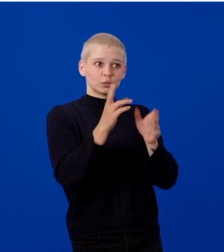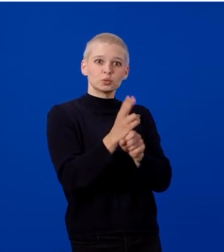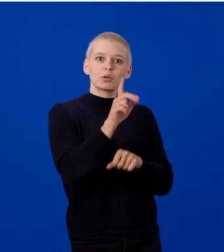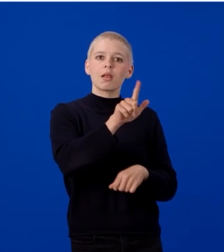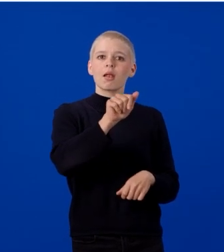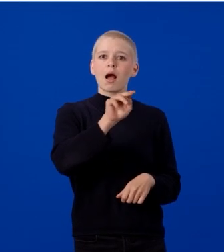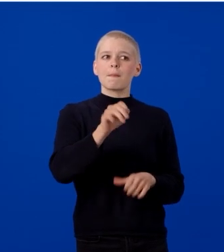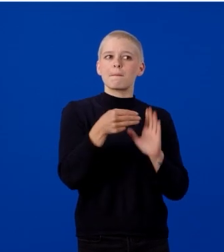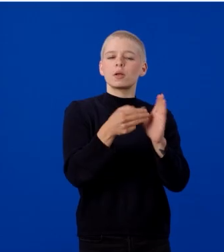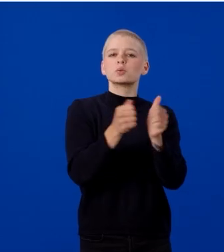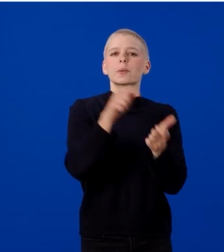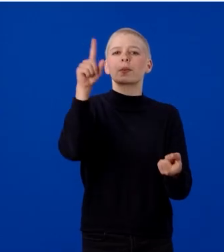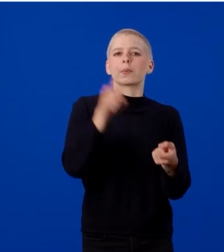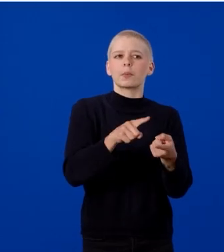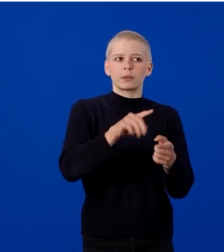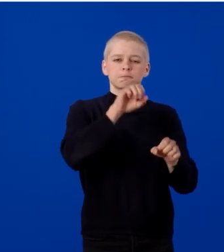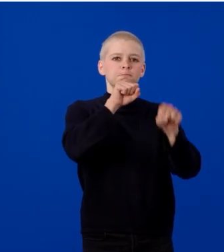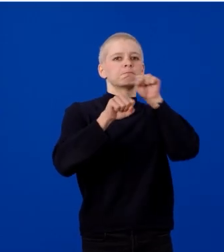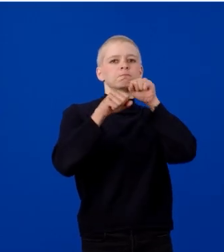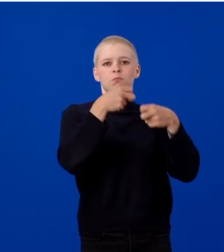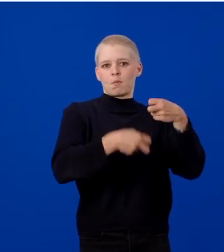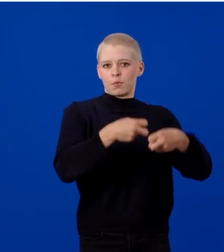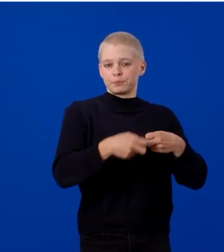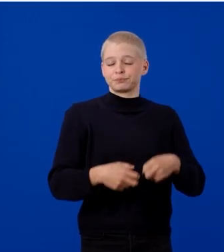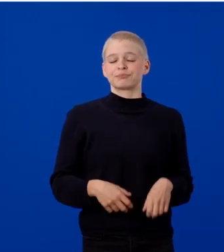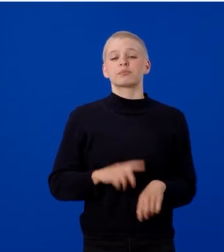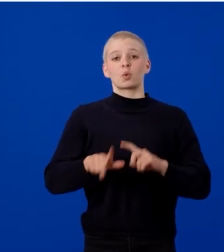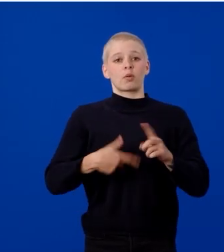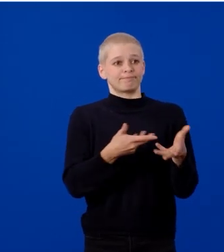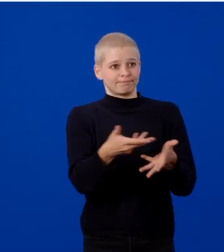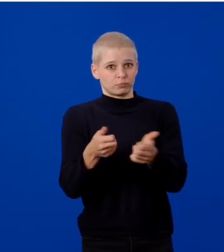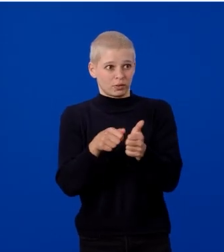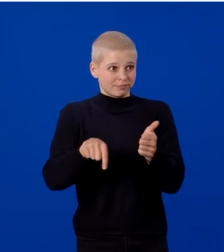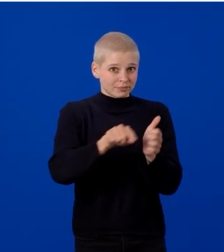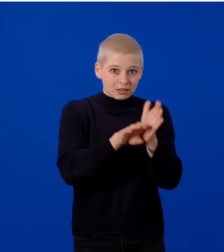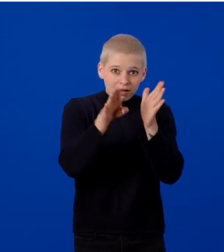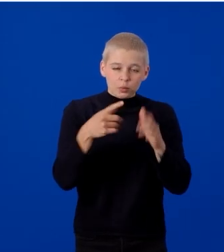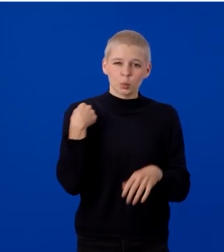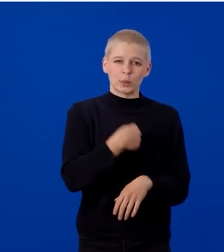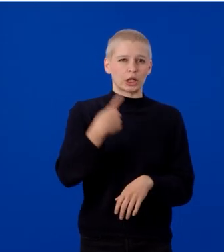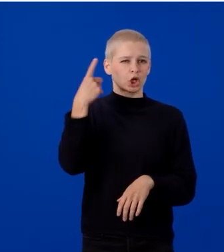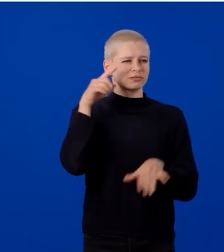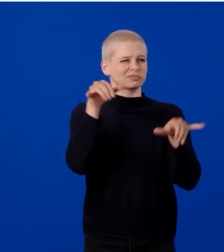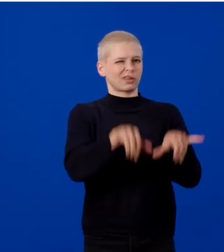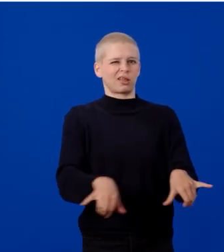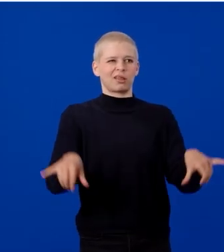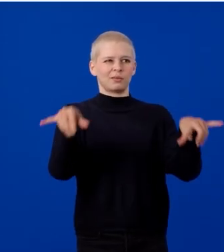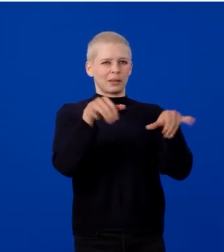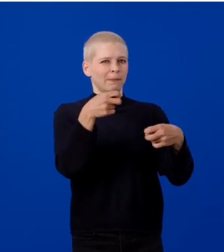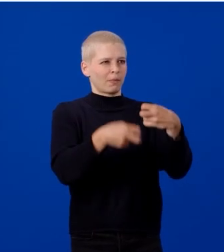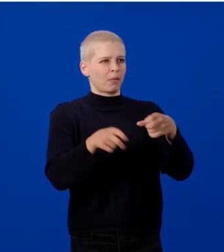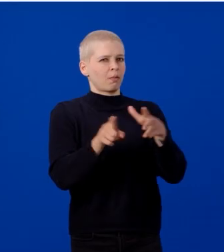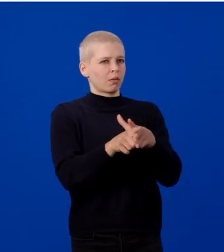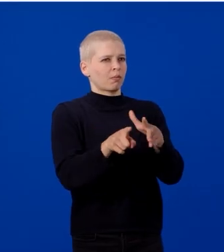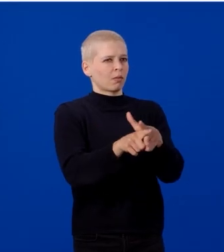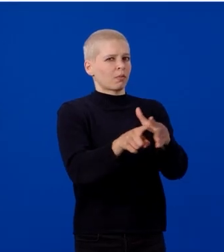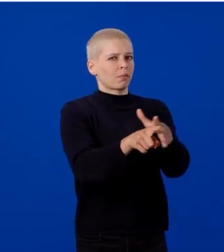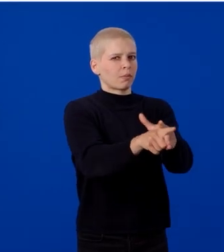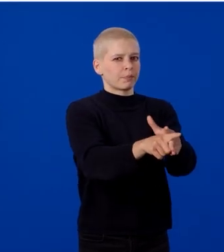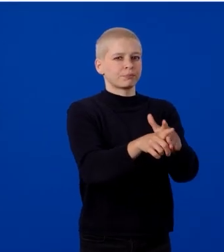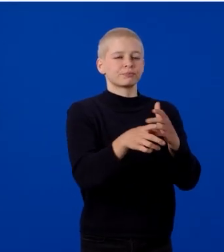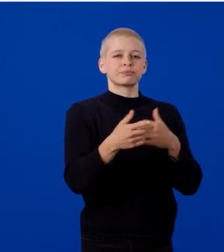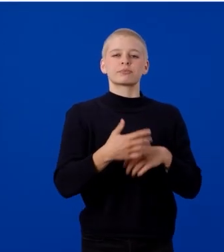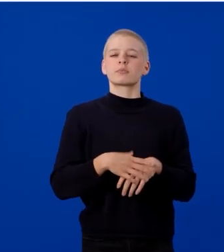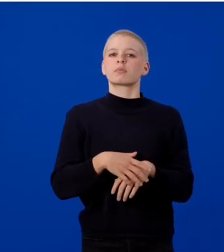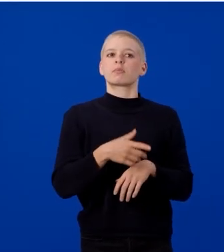When we talked to developers, we heard the same pain points over and over. Instead of focusing